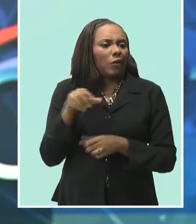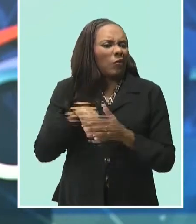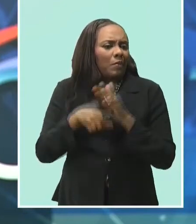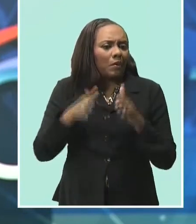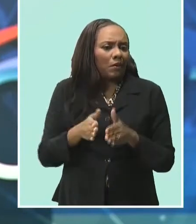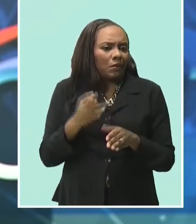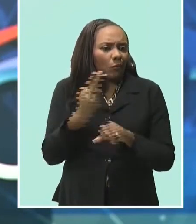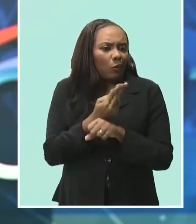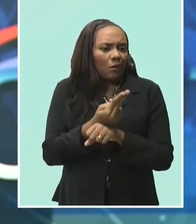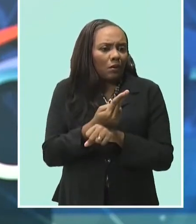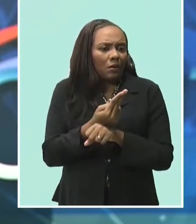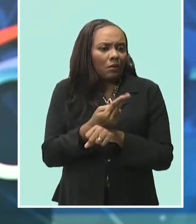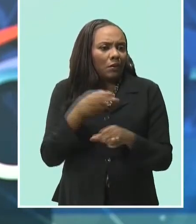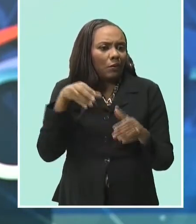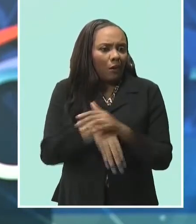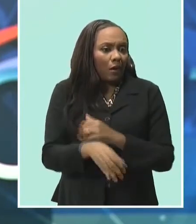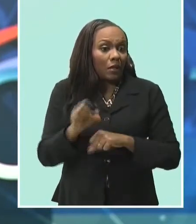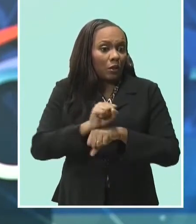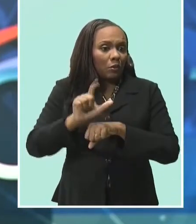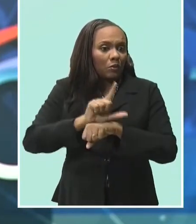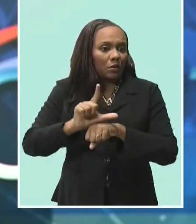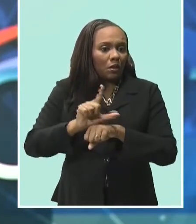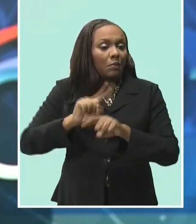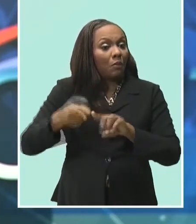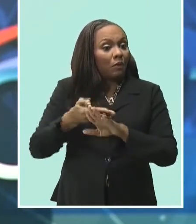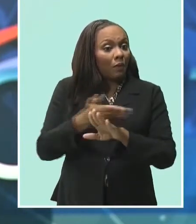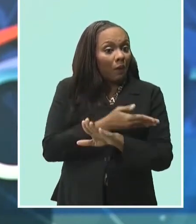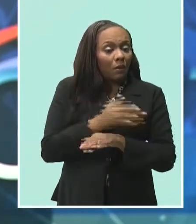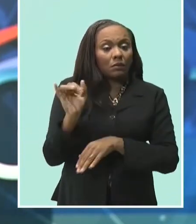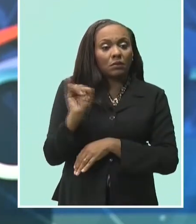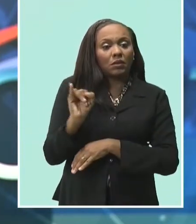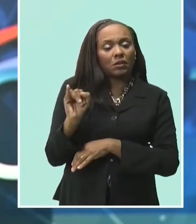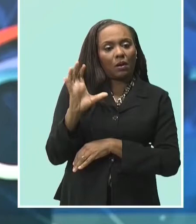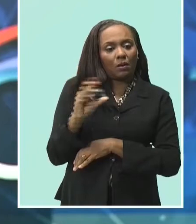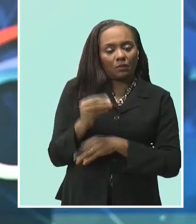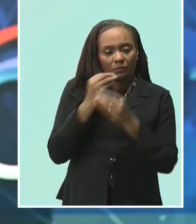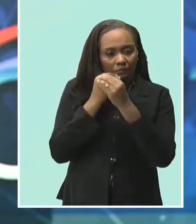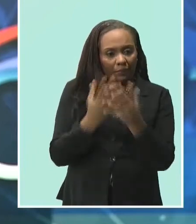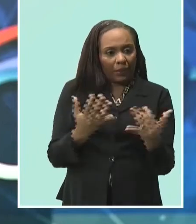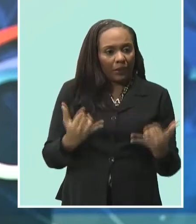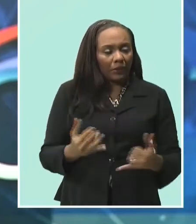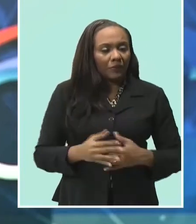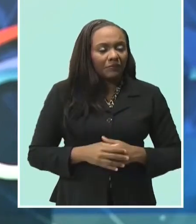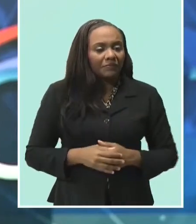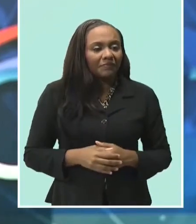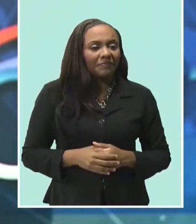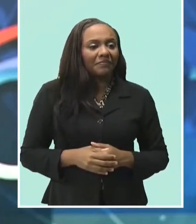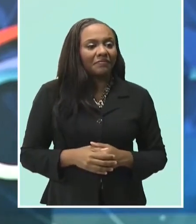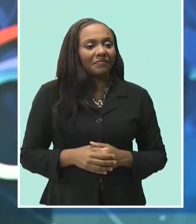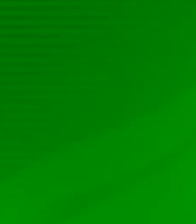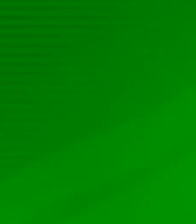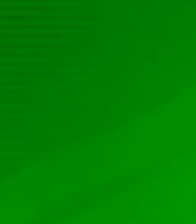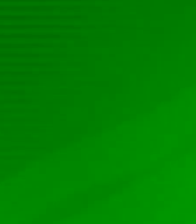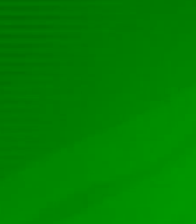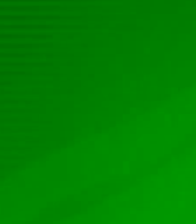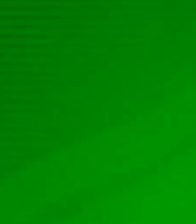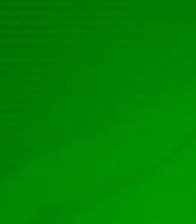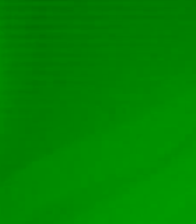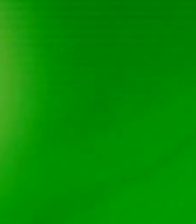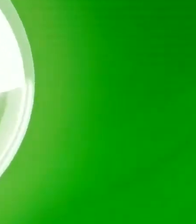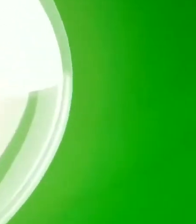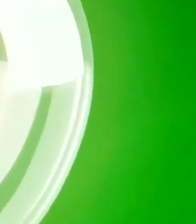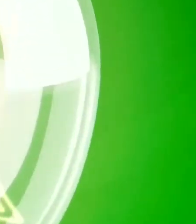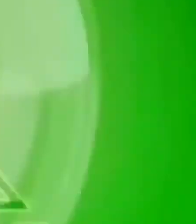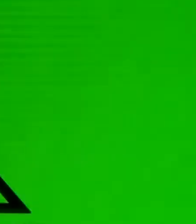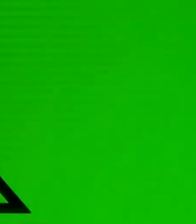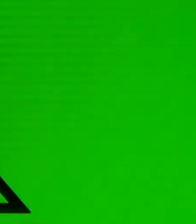is landing them in jail. But before we get there, here is that tip from Cooperators General Insurance. This tip of the day